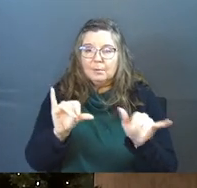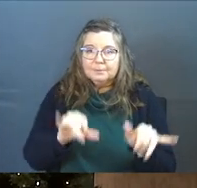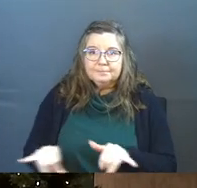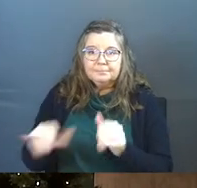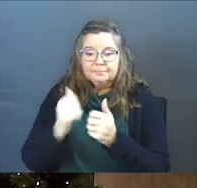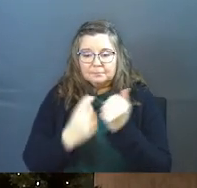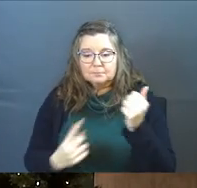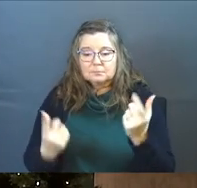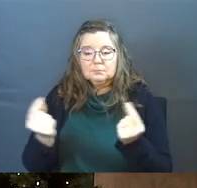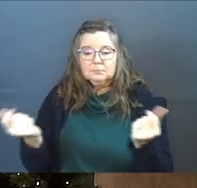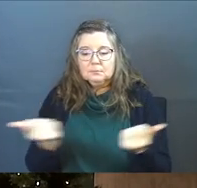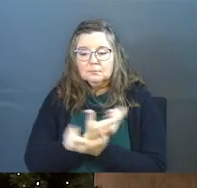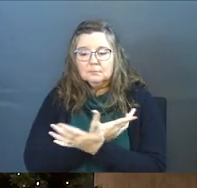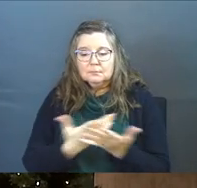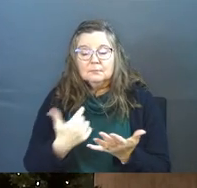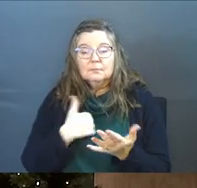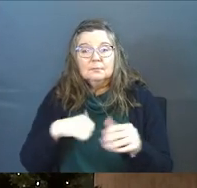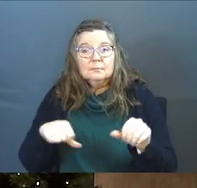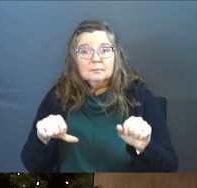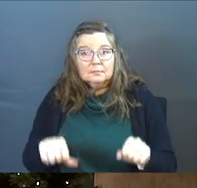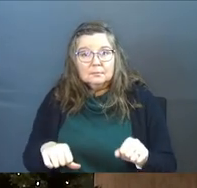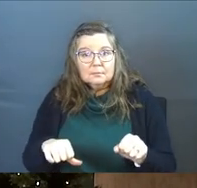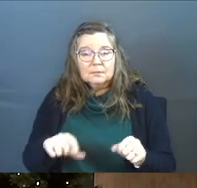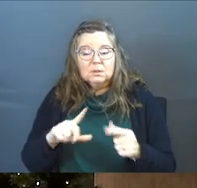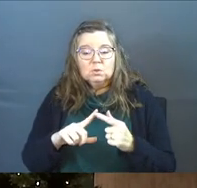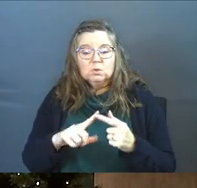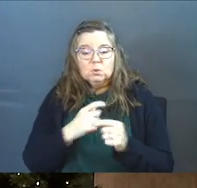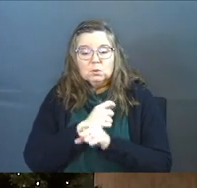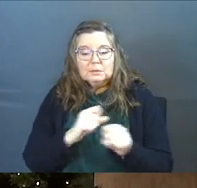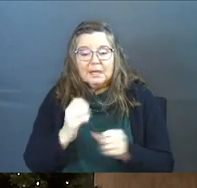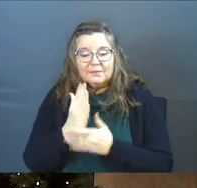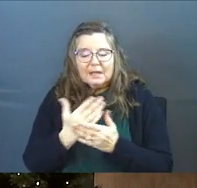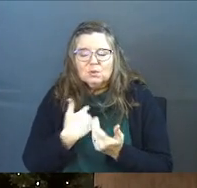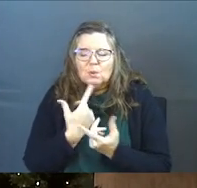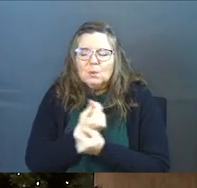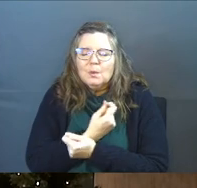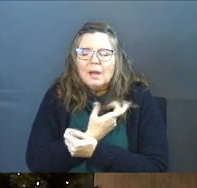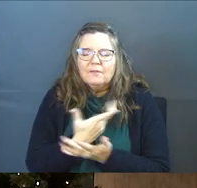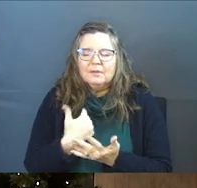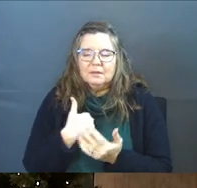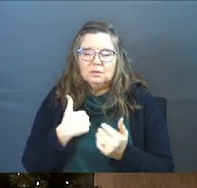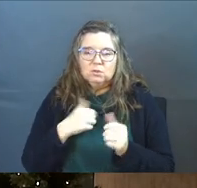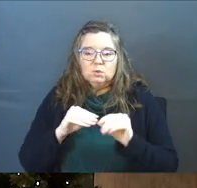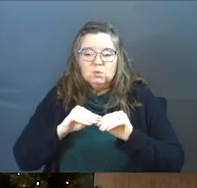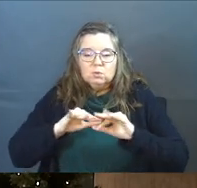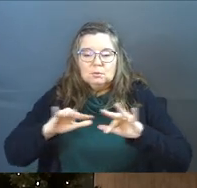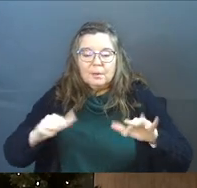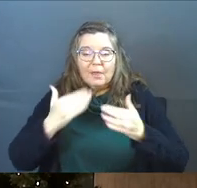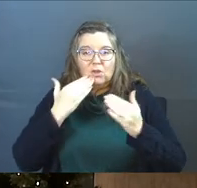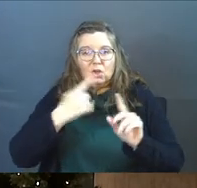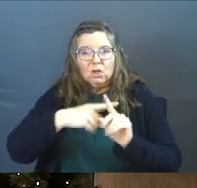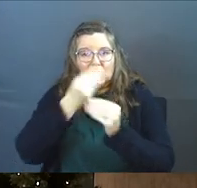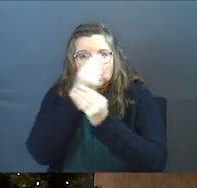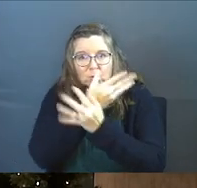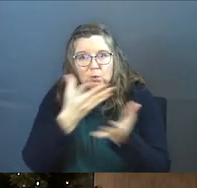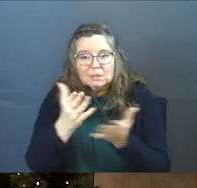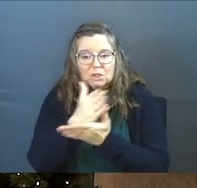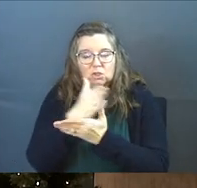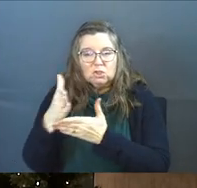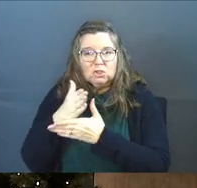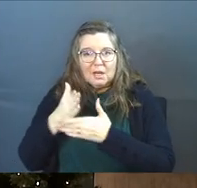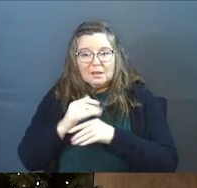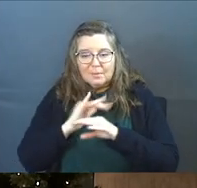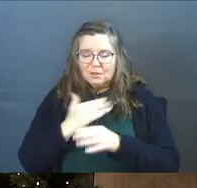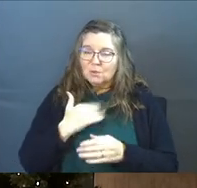everyone doing everything I can to save some. I do everything to spread the good news and share in its